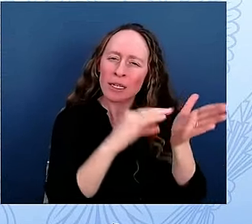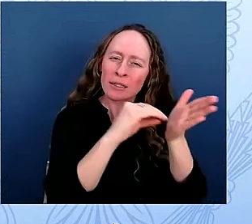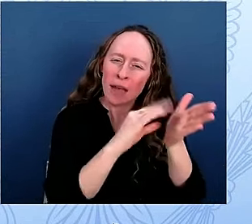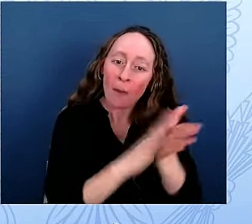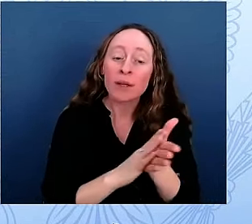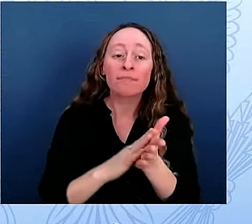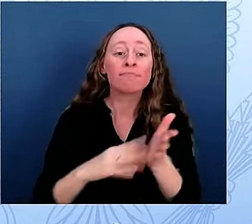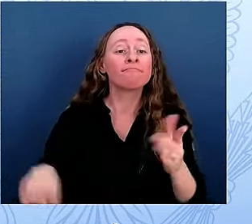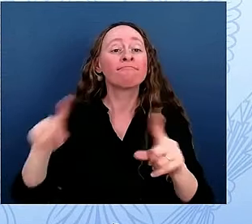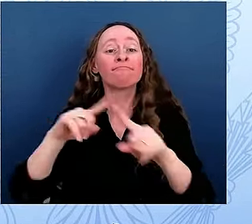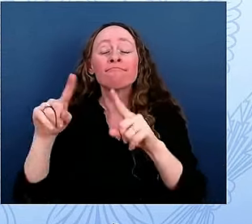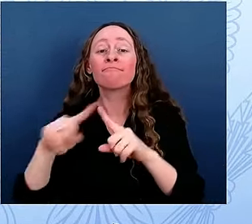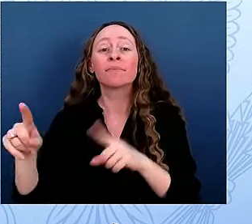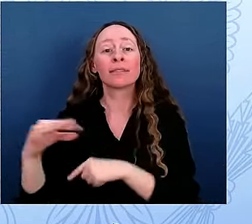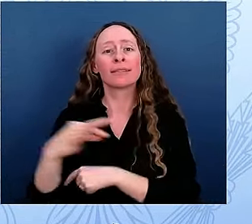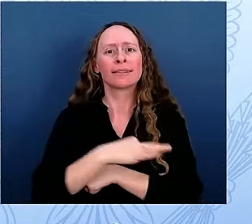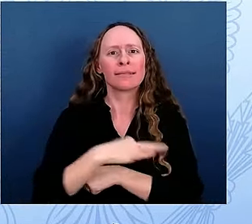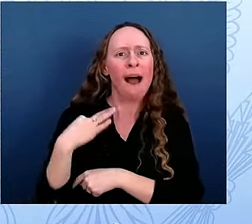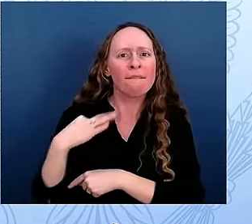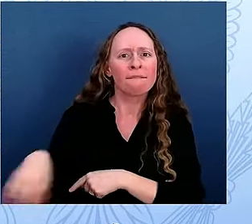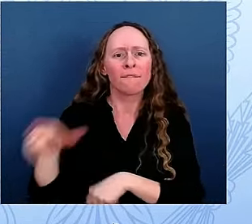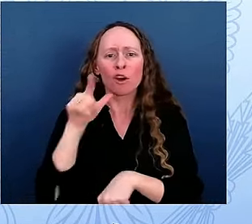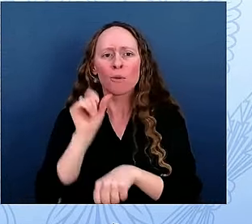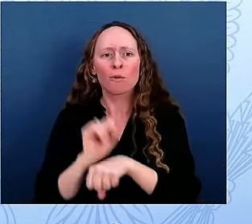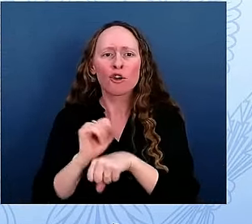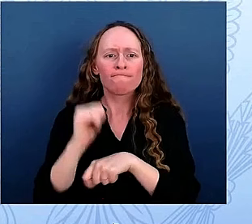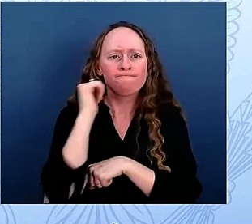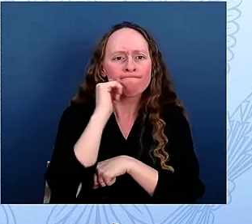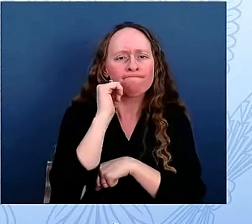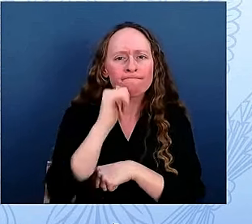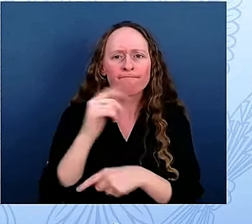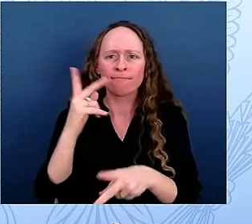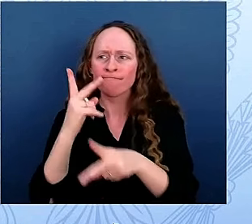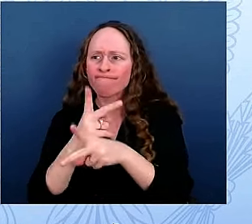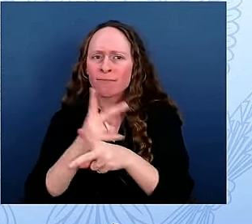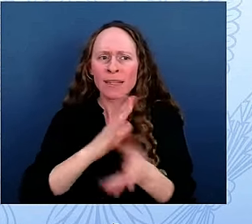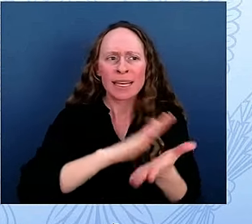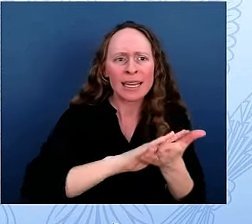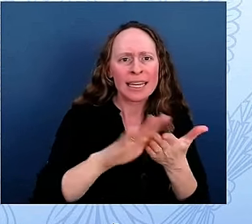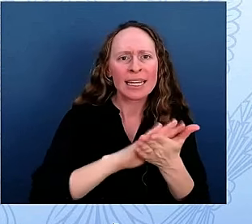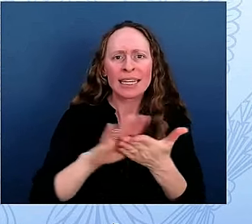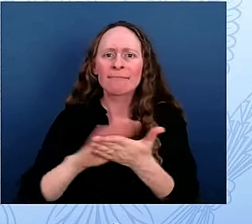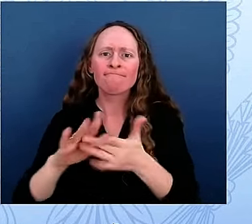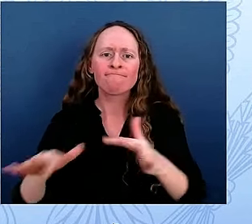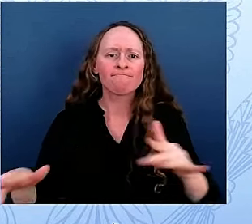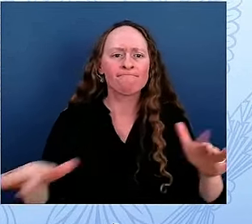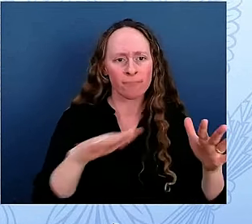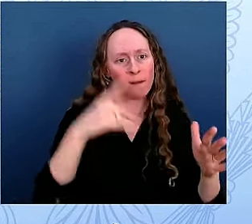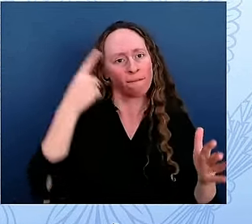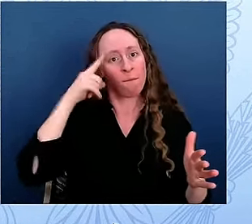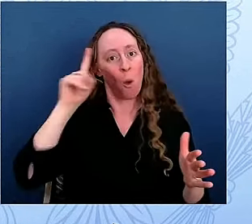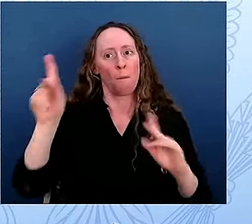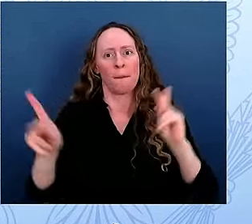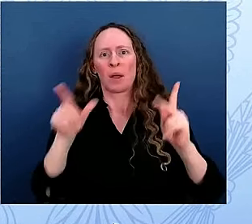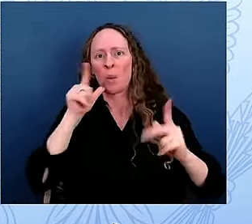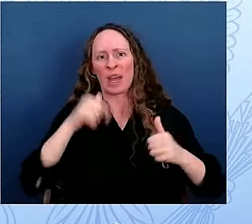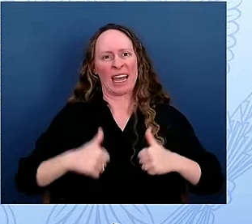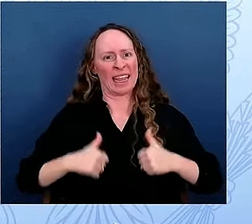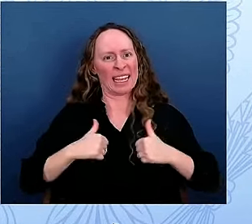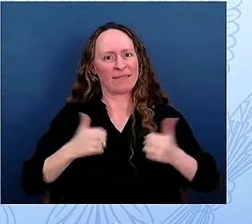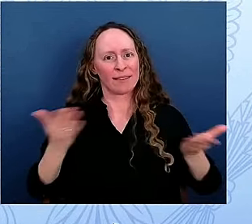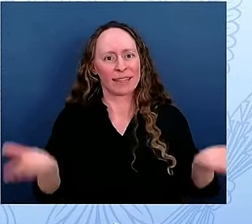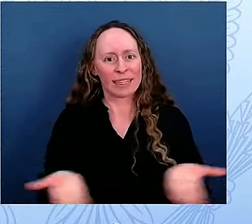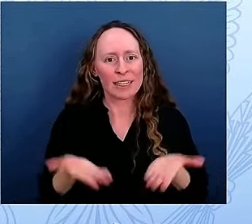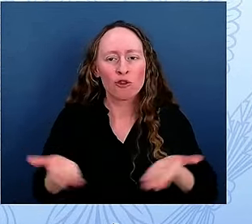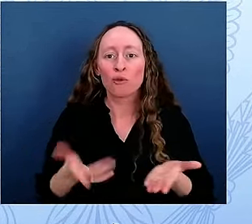this symbol of American democracy for those who live here, work here, visit here, and view it from around the world.